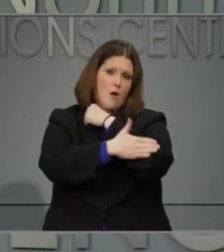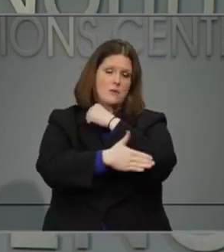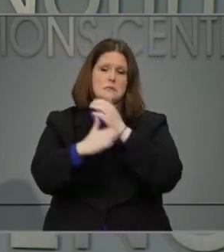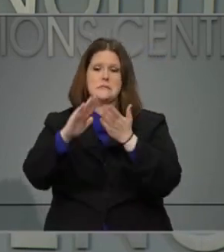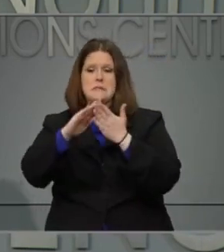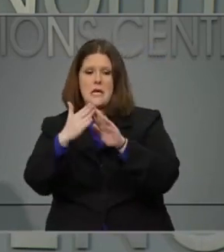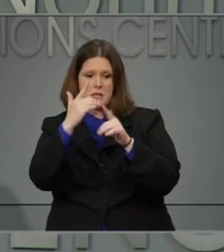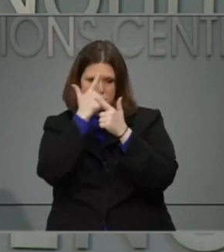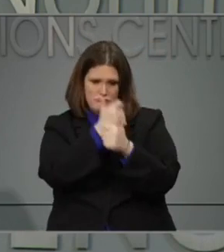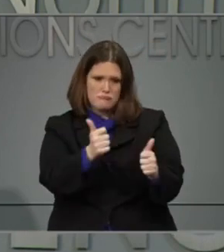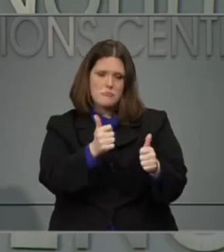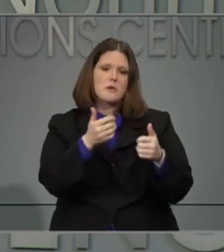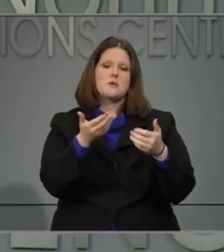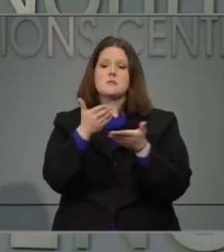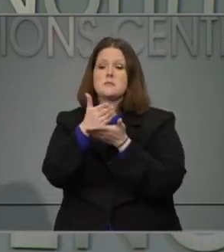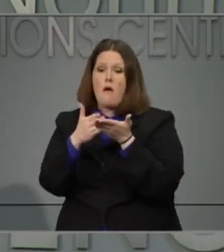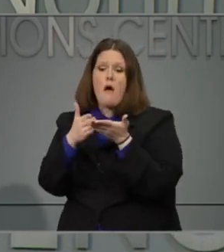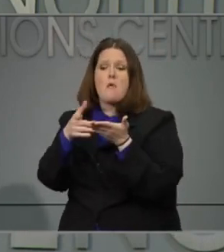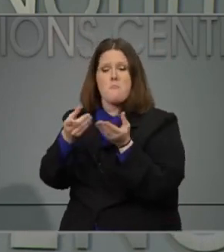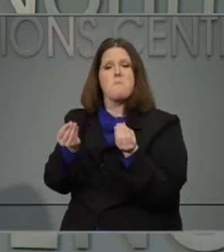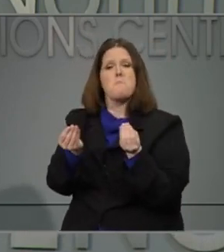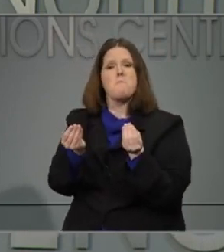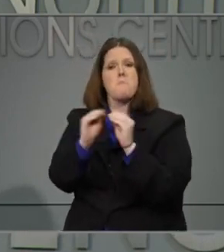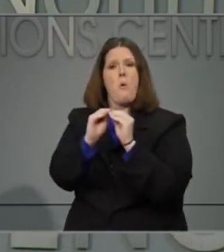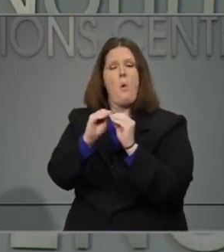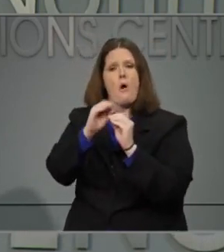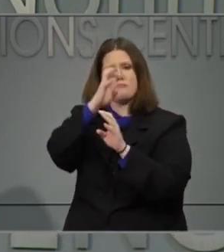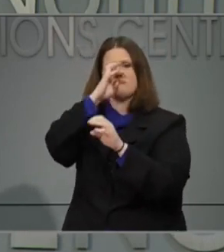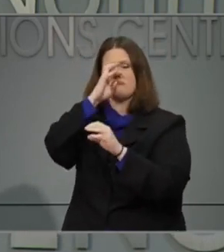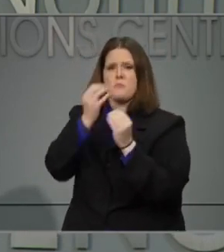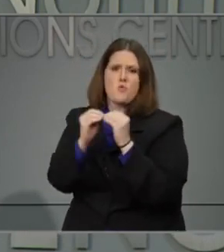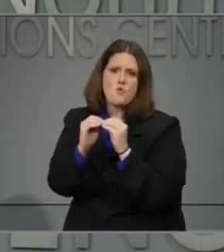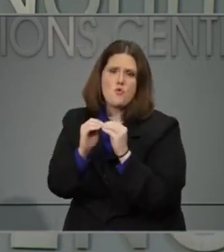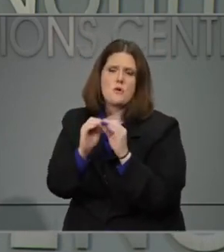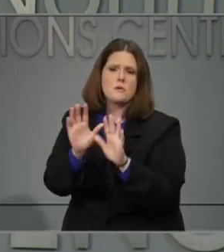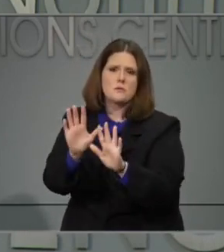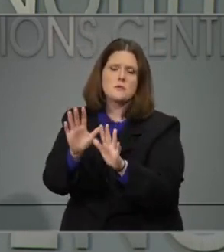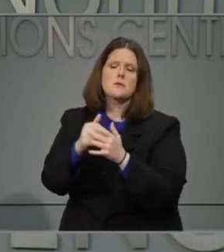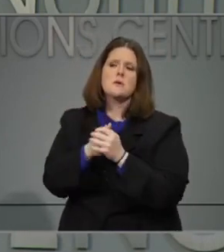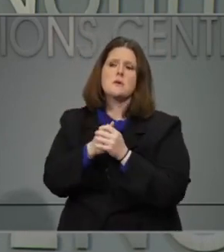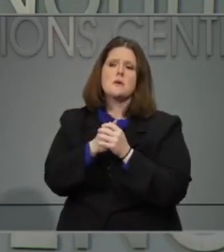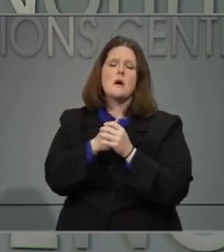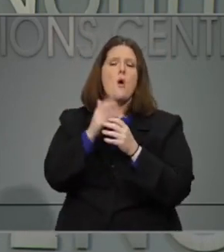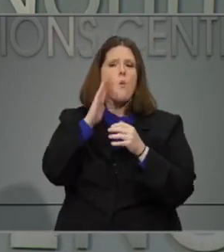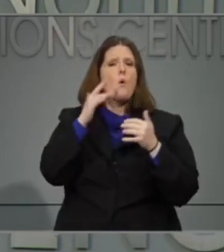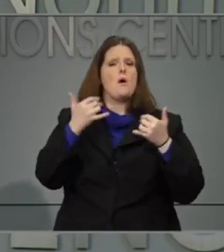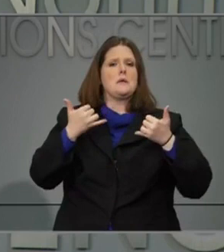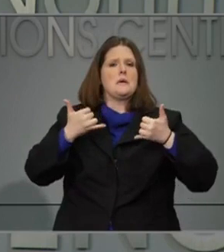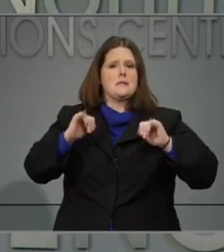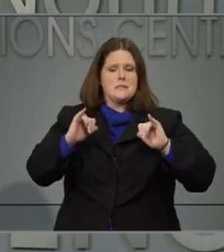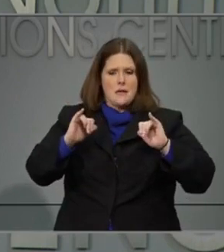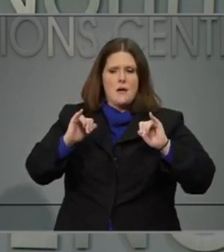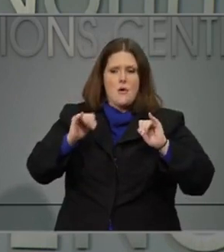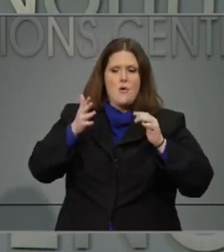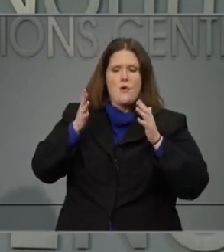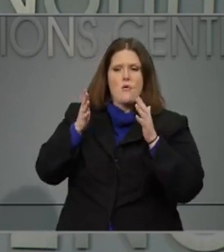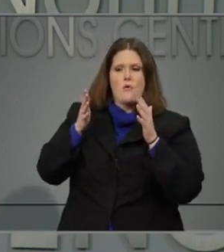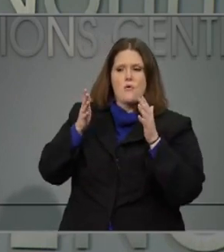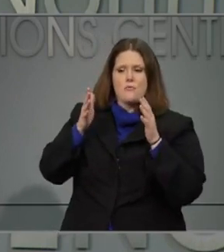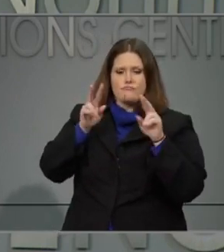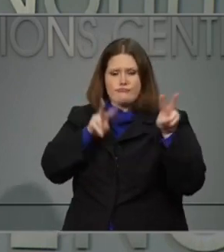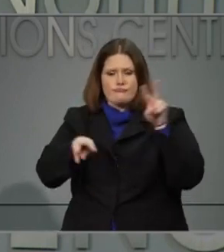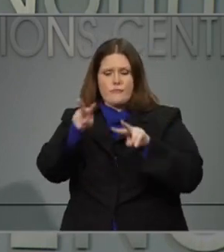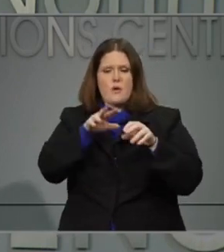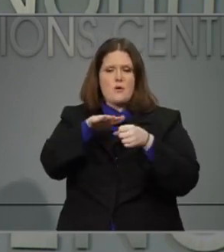to have more restrictions than that. We'll still leave open the potential of looking at